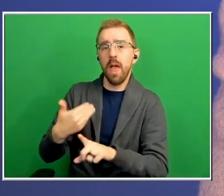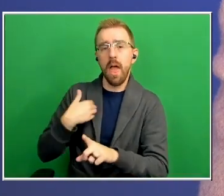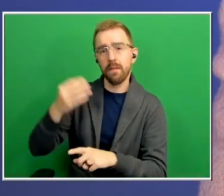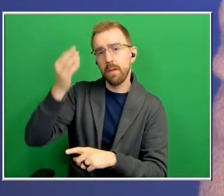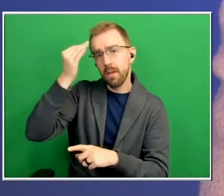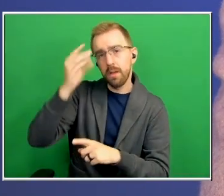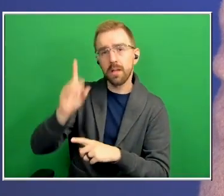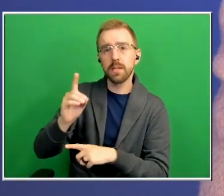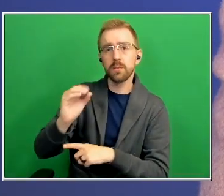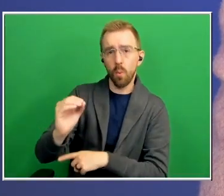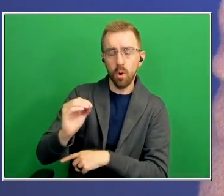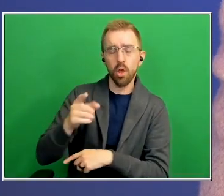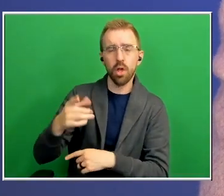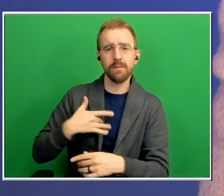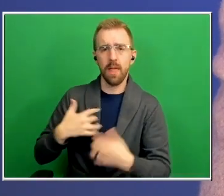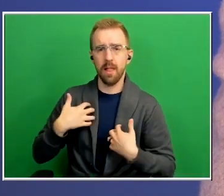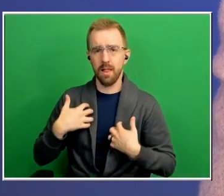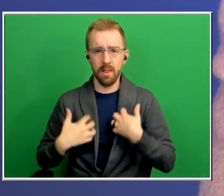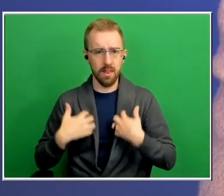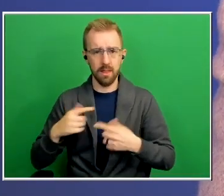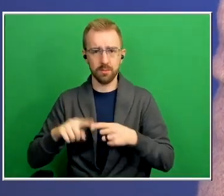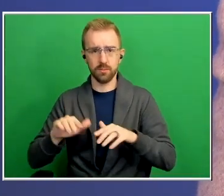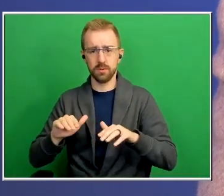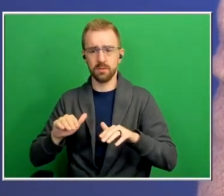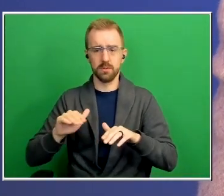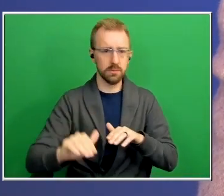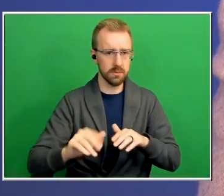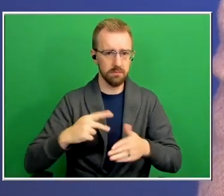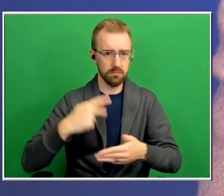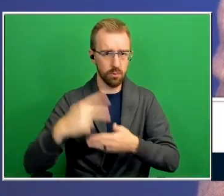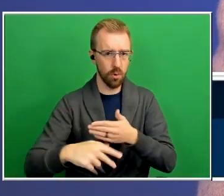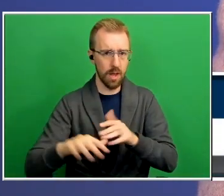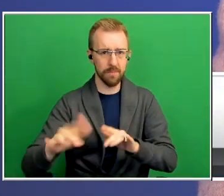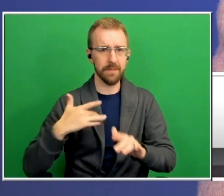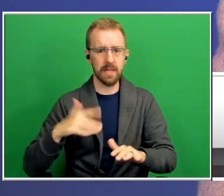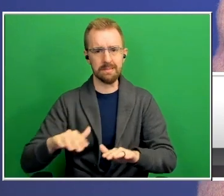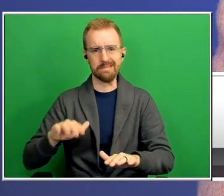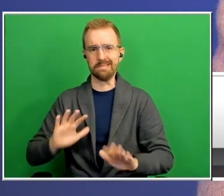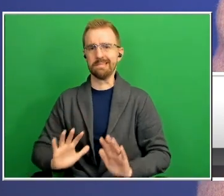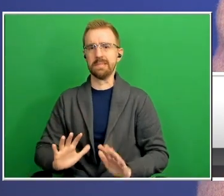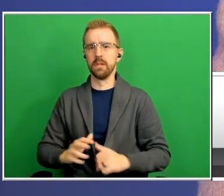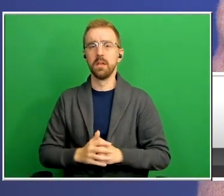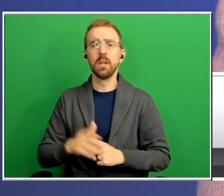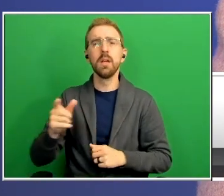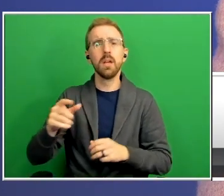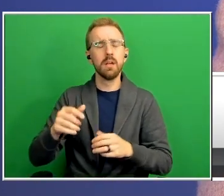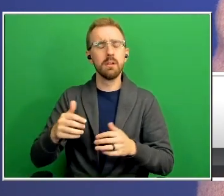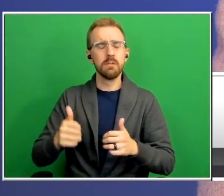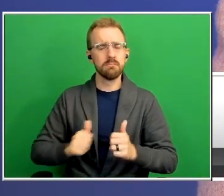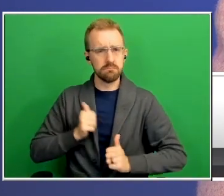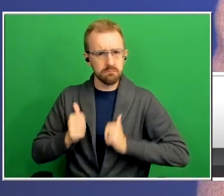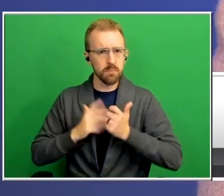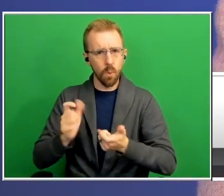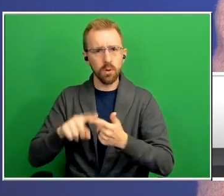hesitant to step into a program again i think it's uh proactively addressing some of that what i consider to be performance